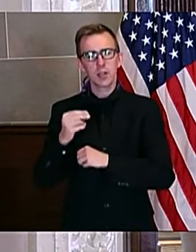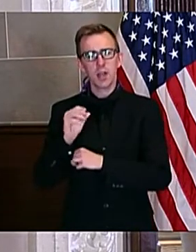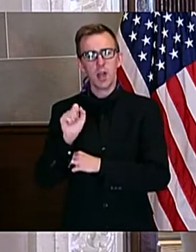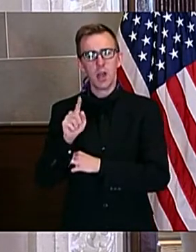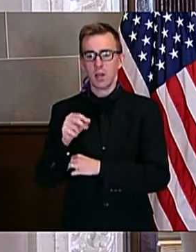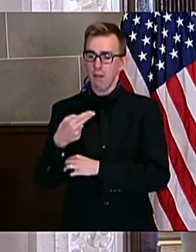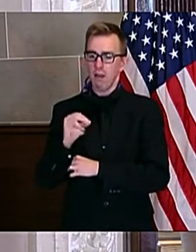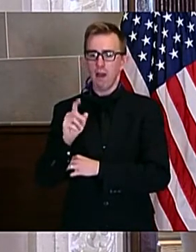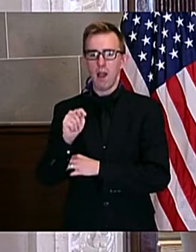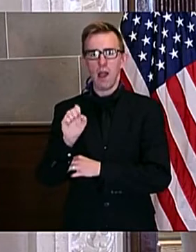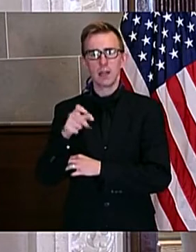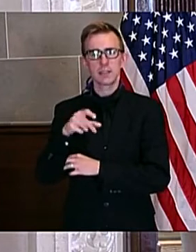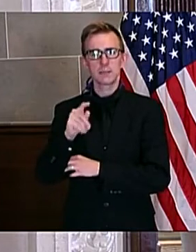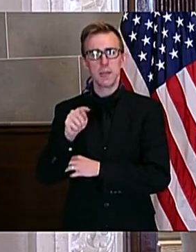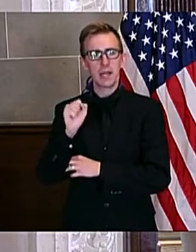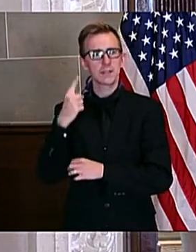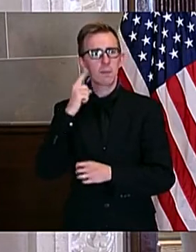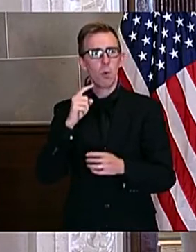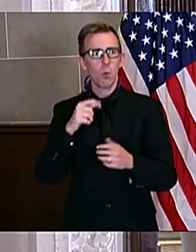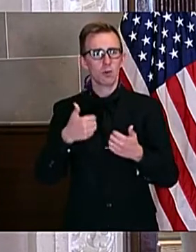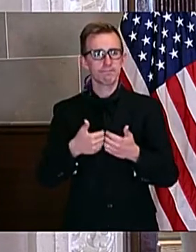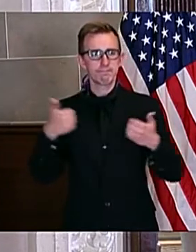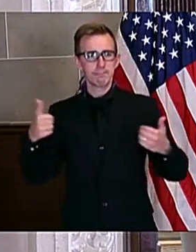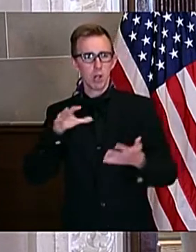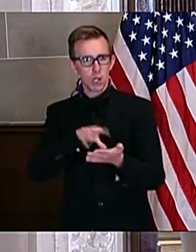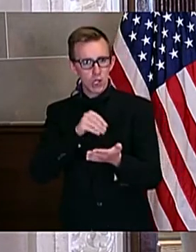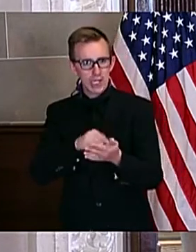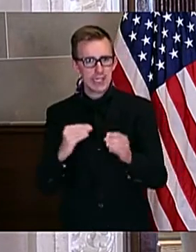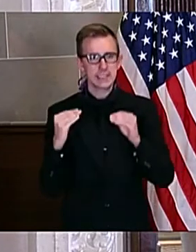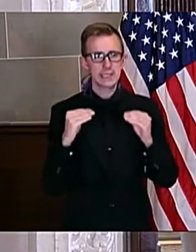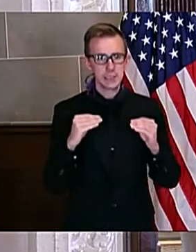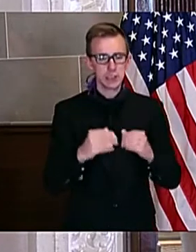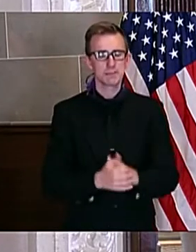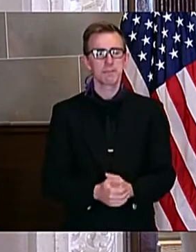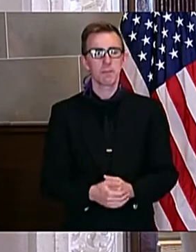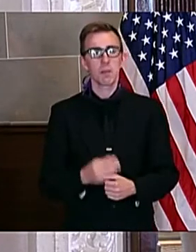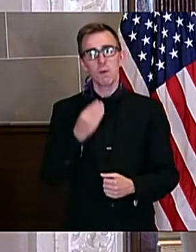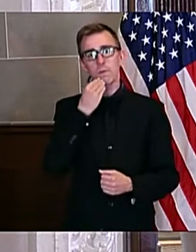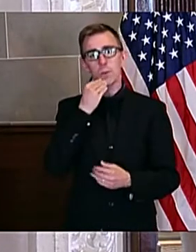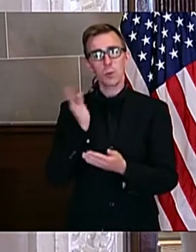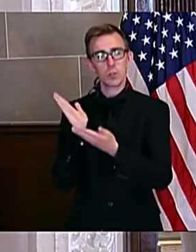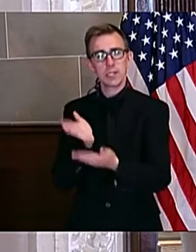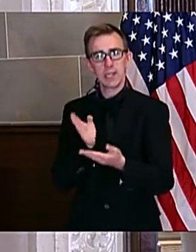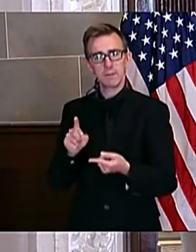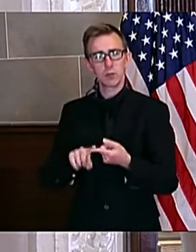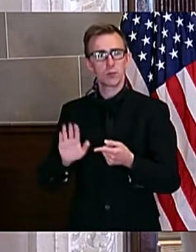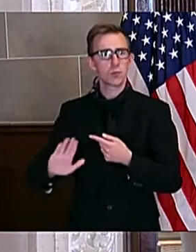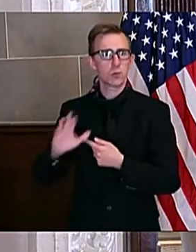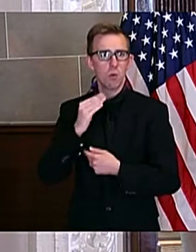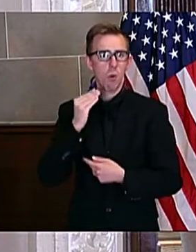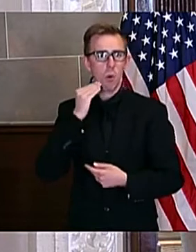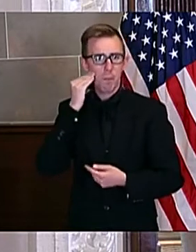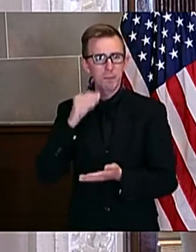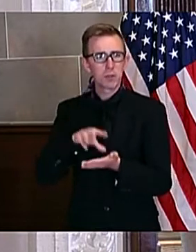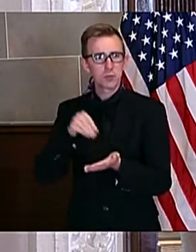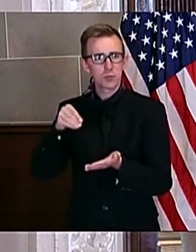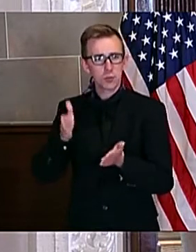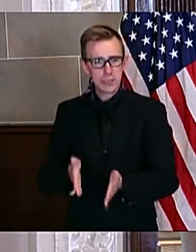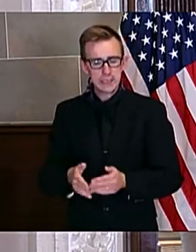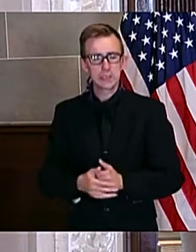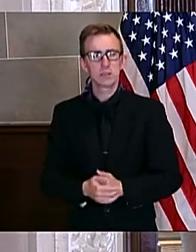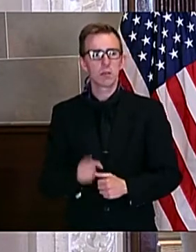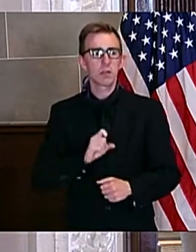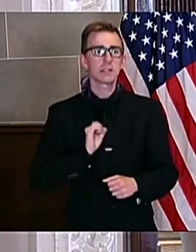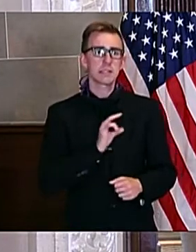needed for remote teaching and learning, delivering meals and schoolwork to our students' homes, and even to pay staff members.